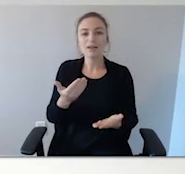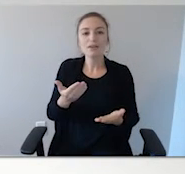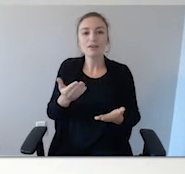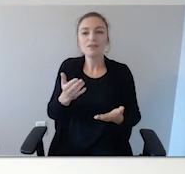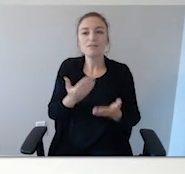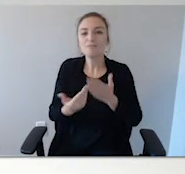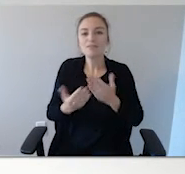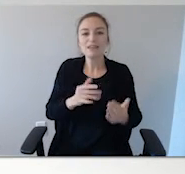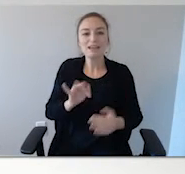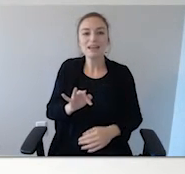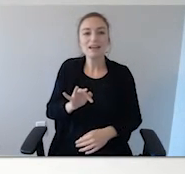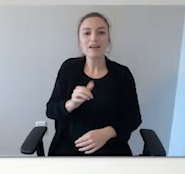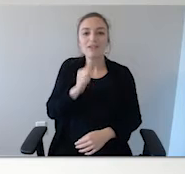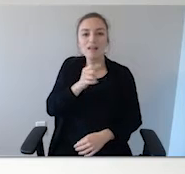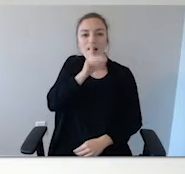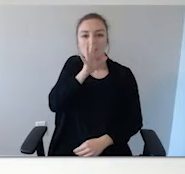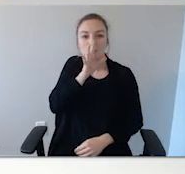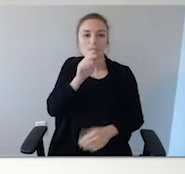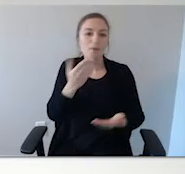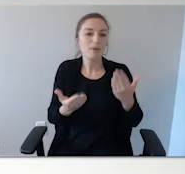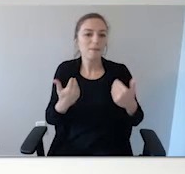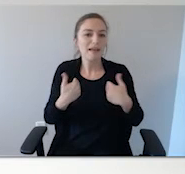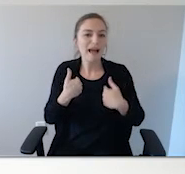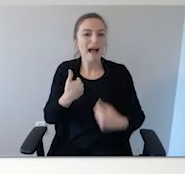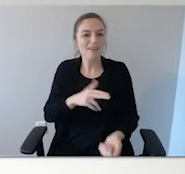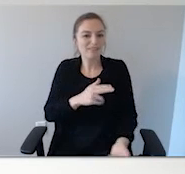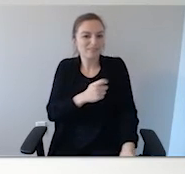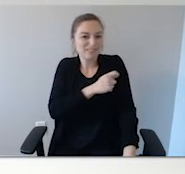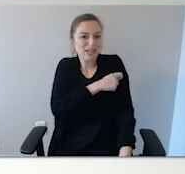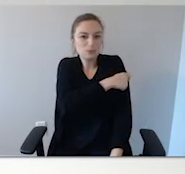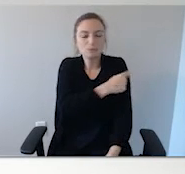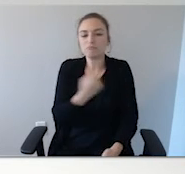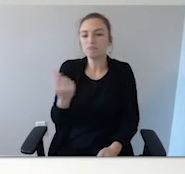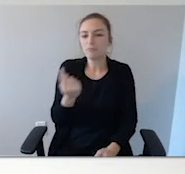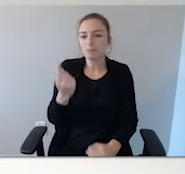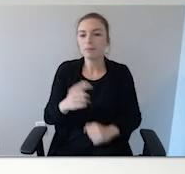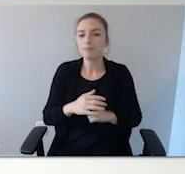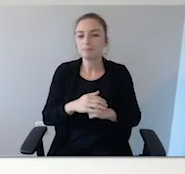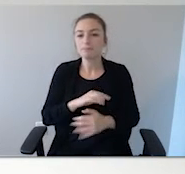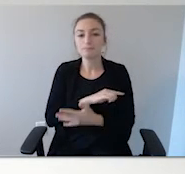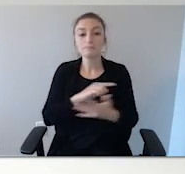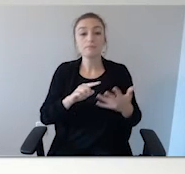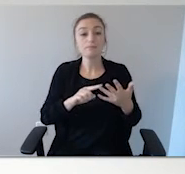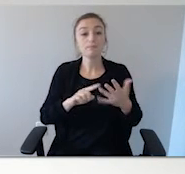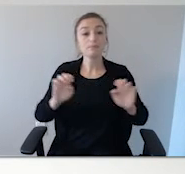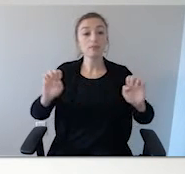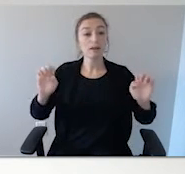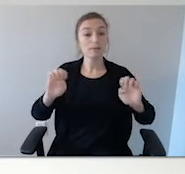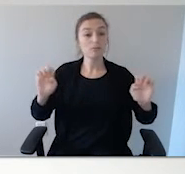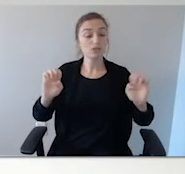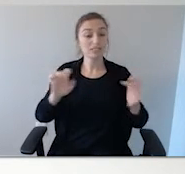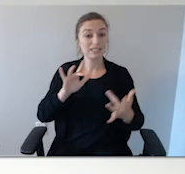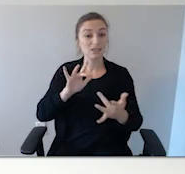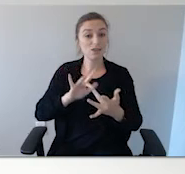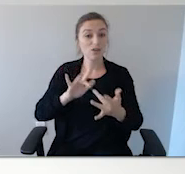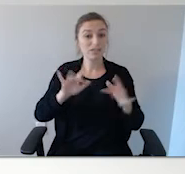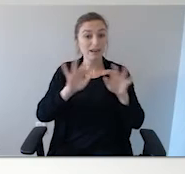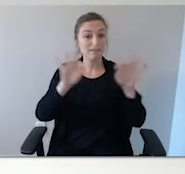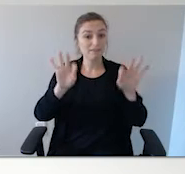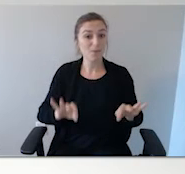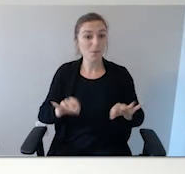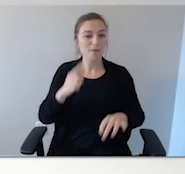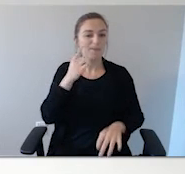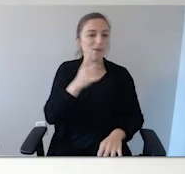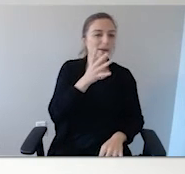be through nonpermanent tattoos or any of those types of things. There's some emergency contact forms that it's important for parents and even classroom